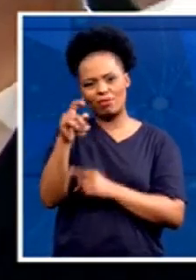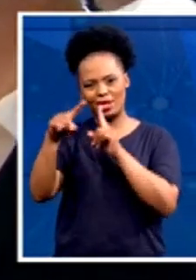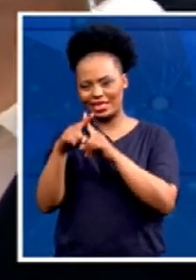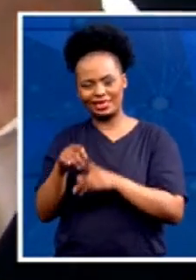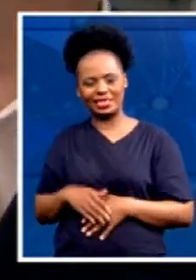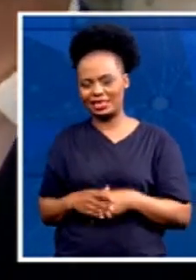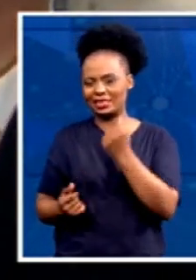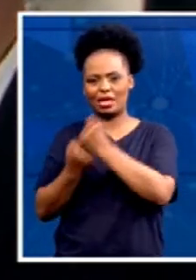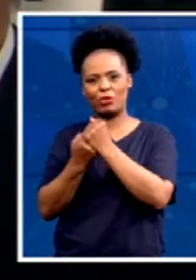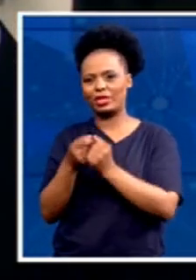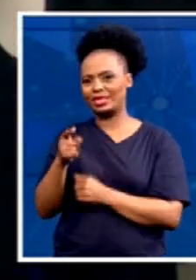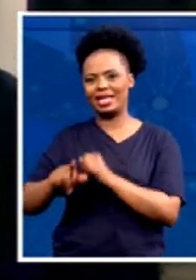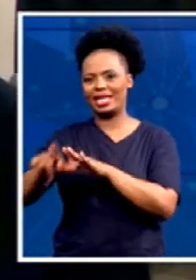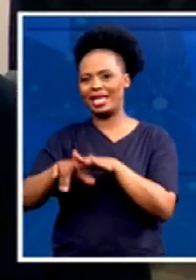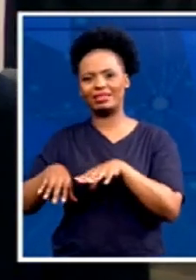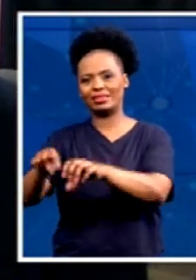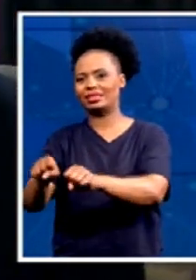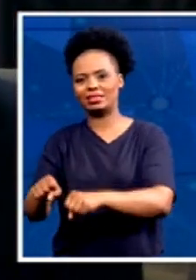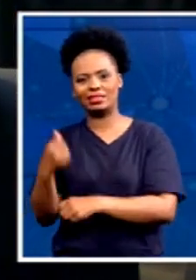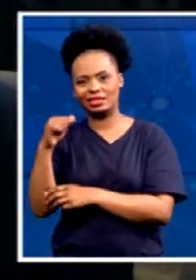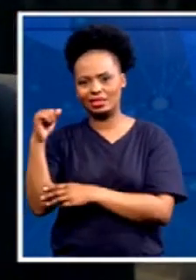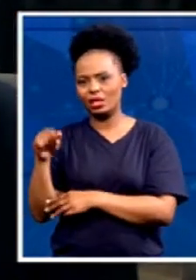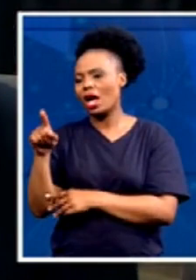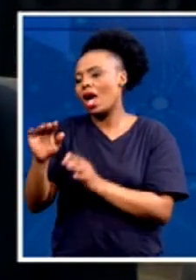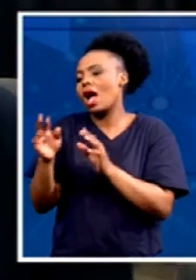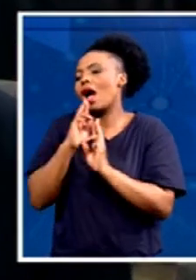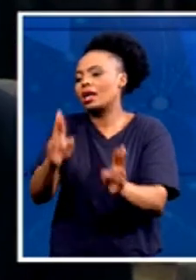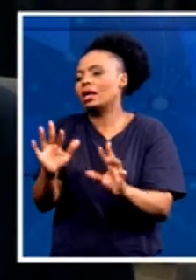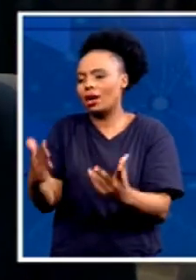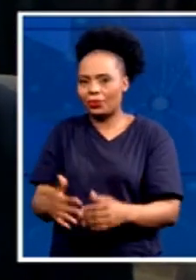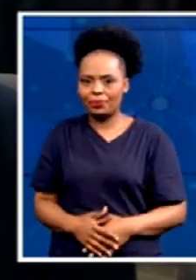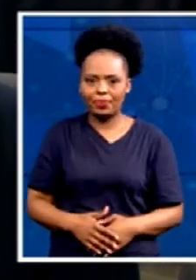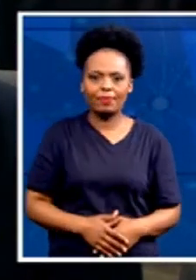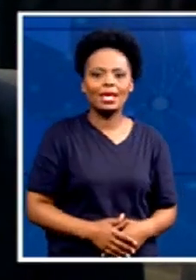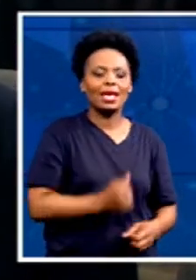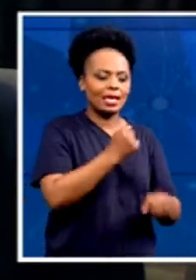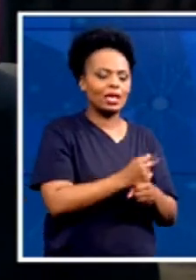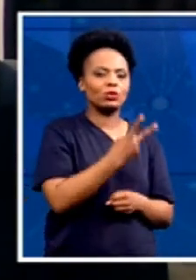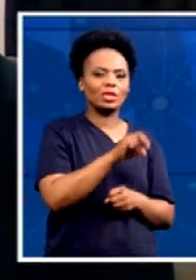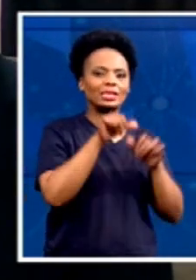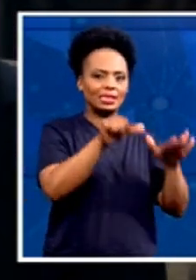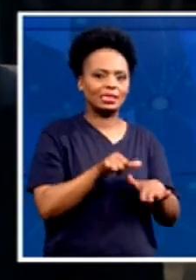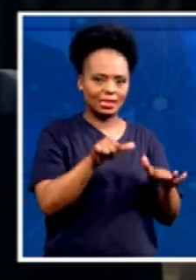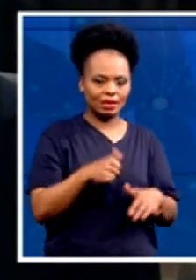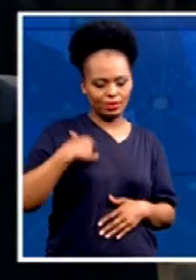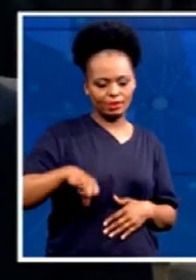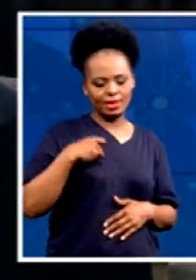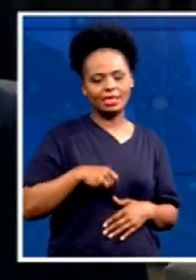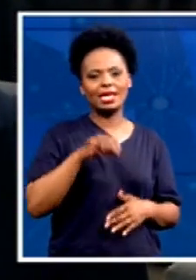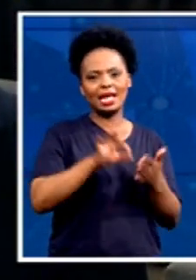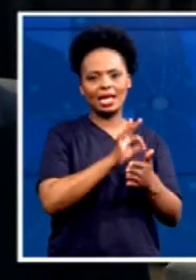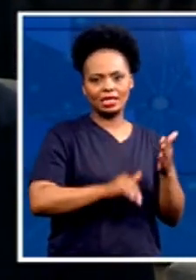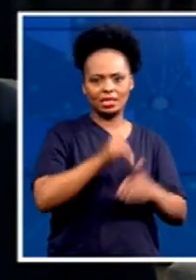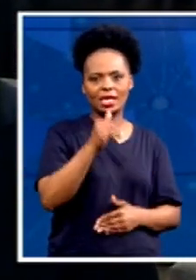Well, let me just first say we already had in 2016 municipal election, I had three black candidates in the